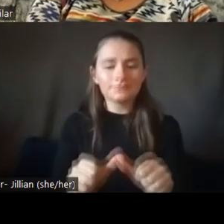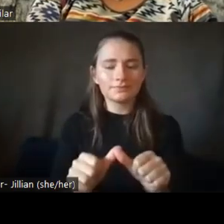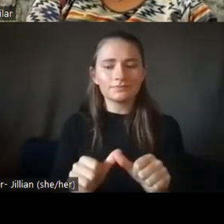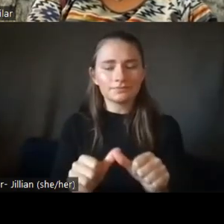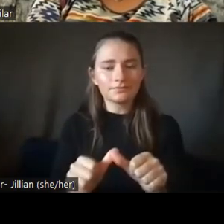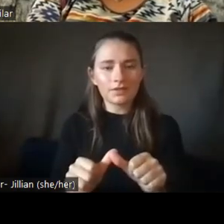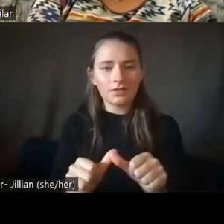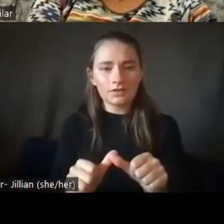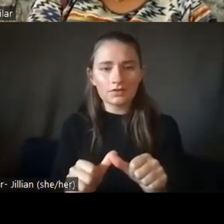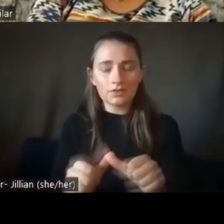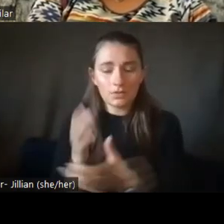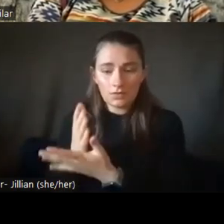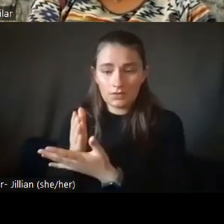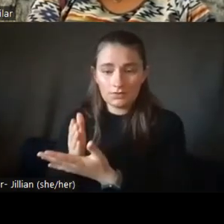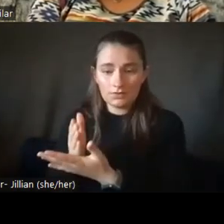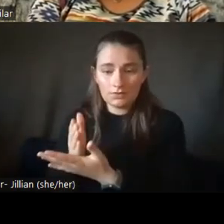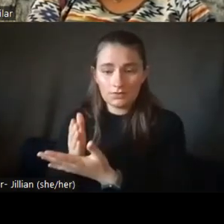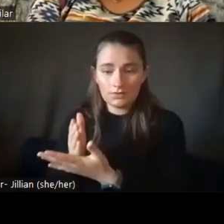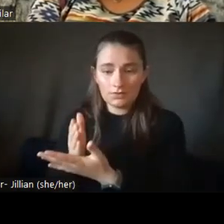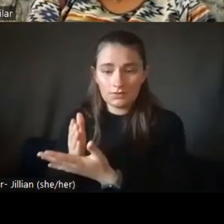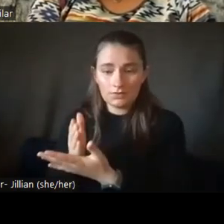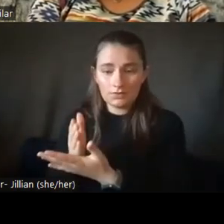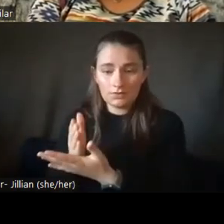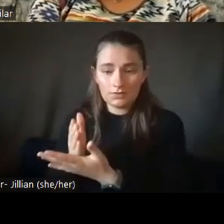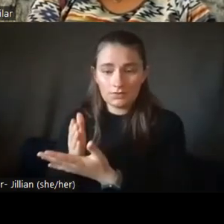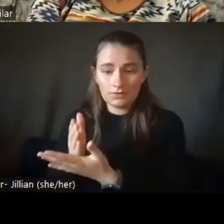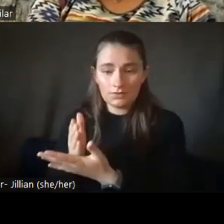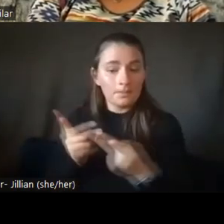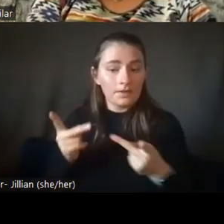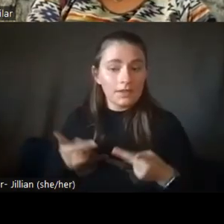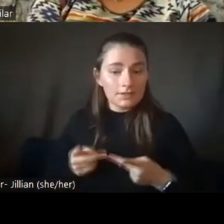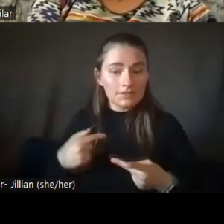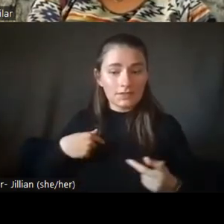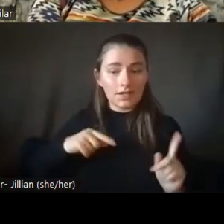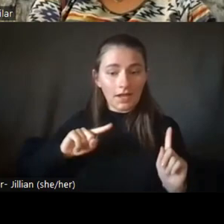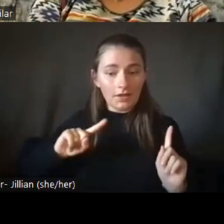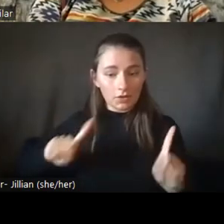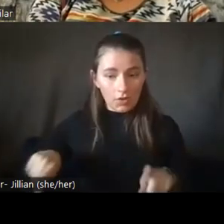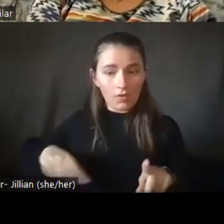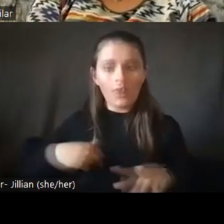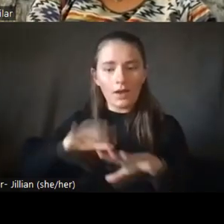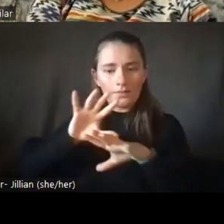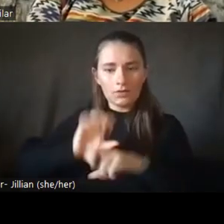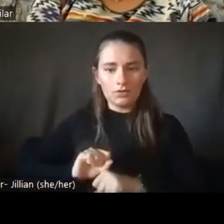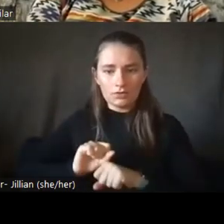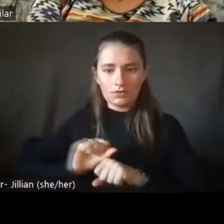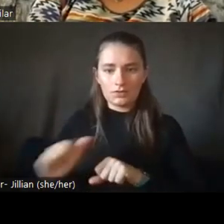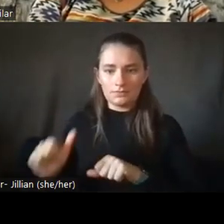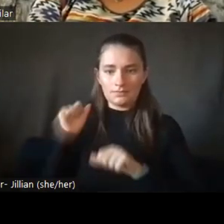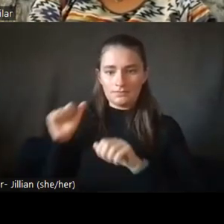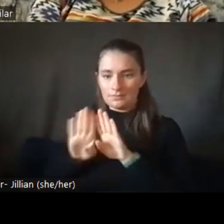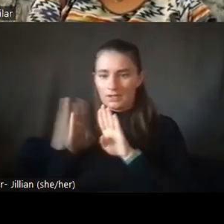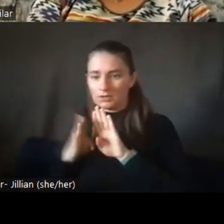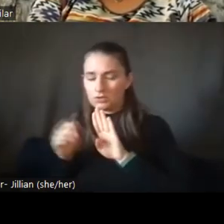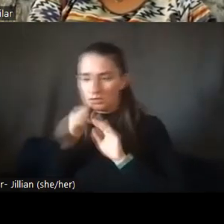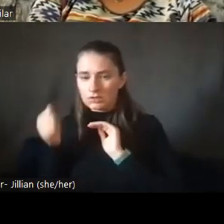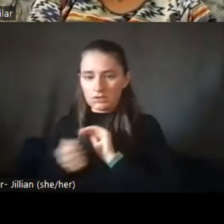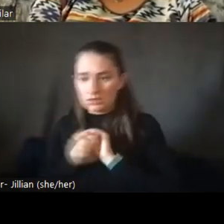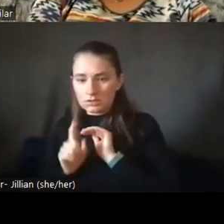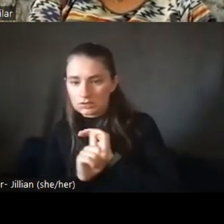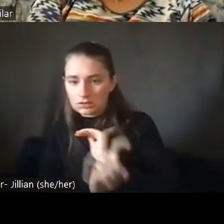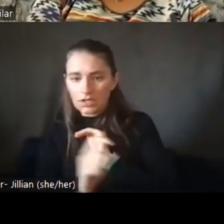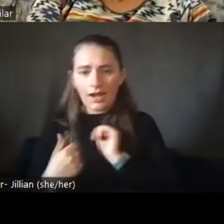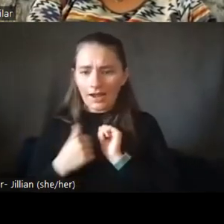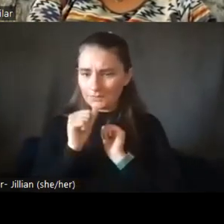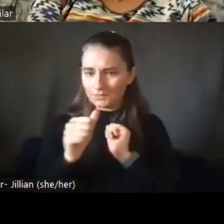unlearn some of that, uh, cause some of the, I'm so used to going in the back door. I don't even, you know, check to see if the front